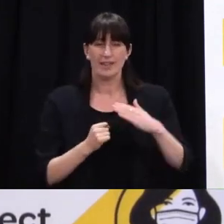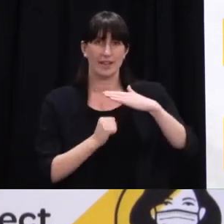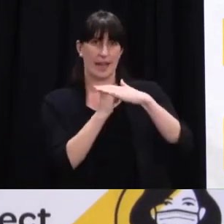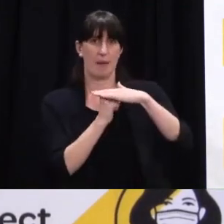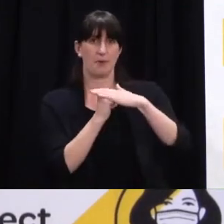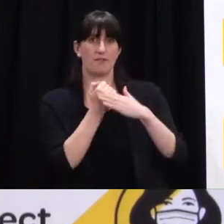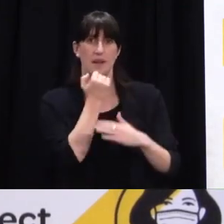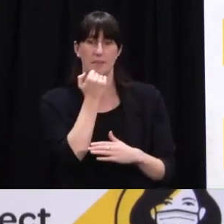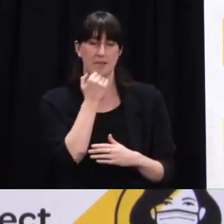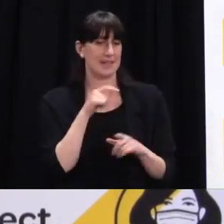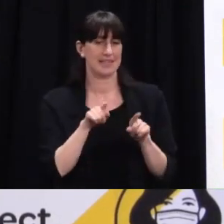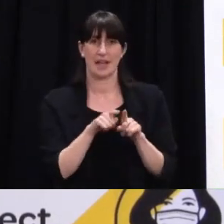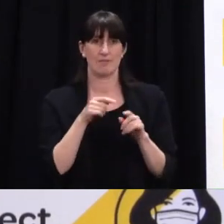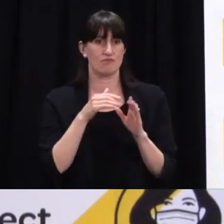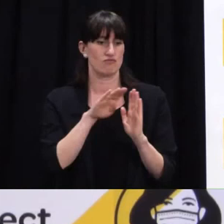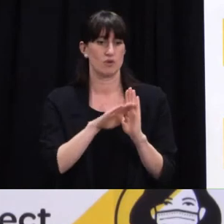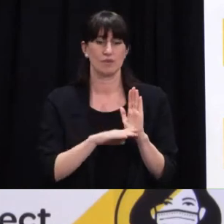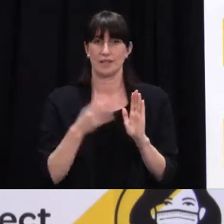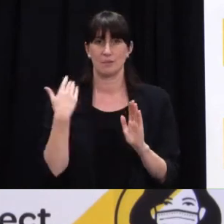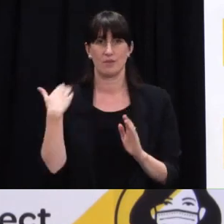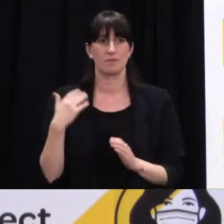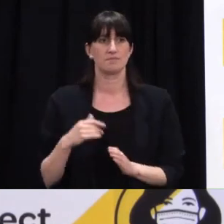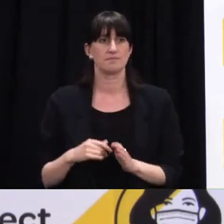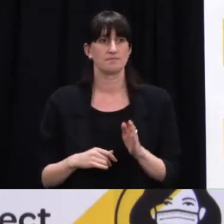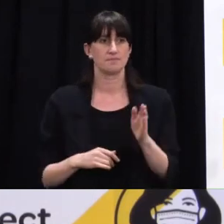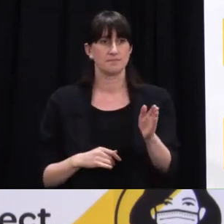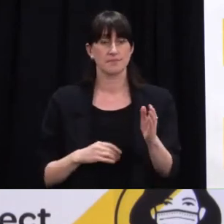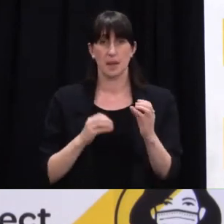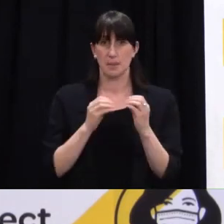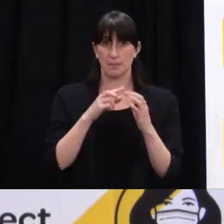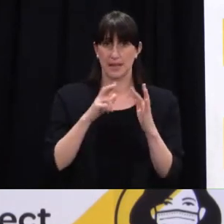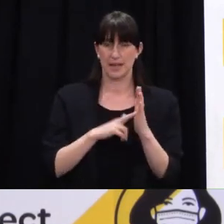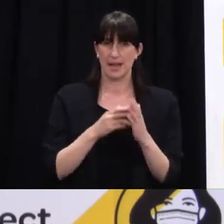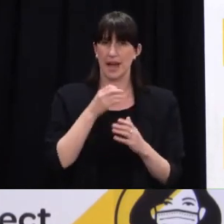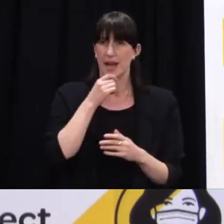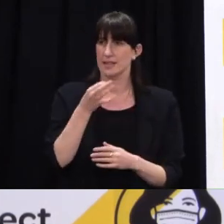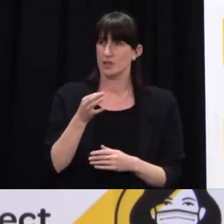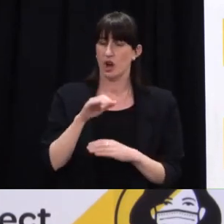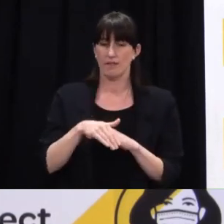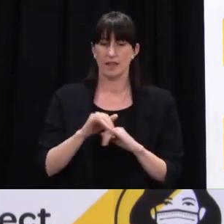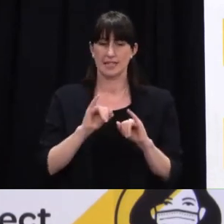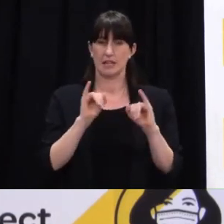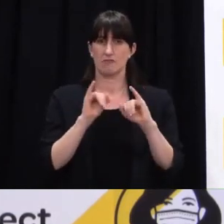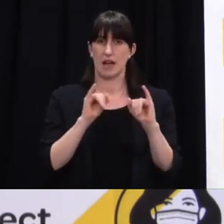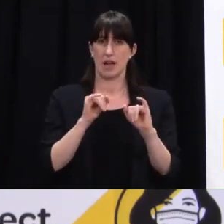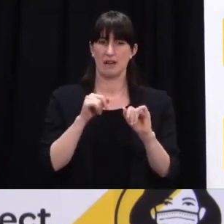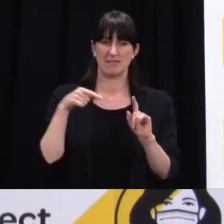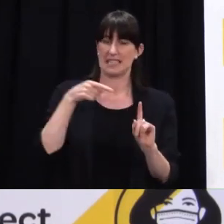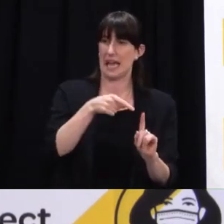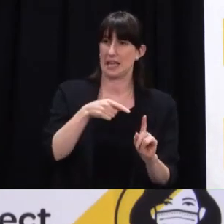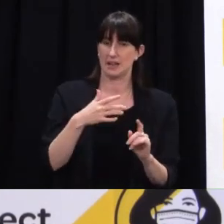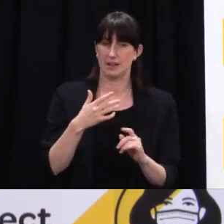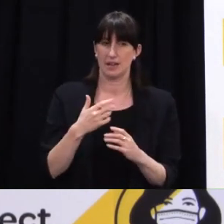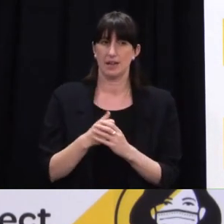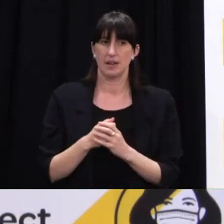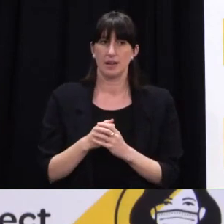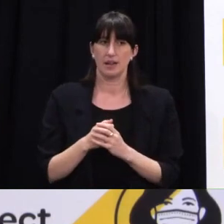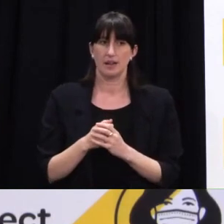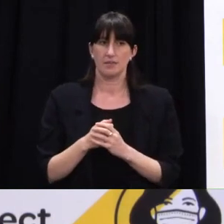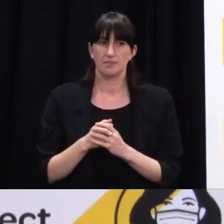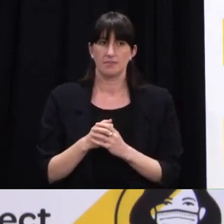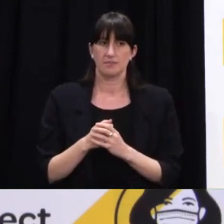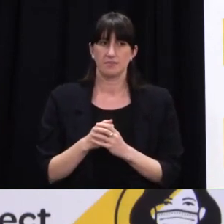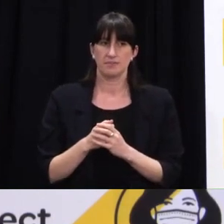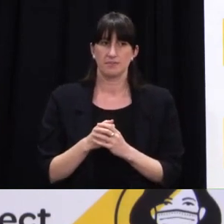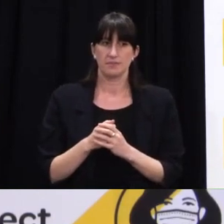hospitality Ben on the terror attack have you given further thought to the appropriateness of what sort of inquiries because obviously the opposition